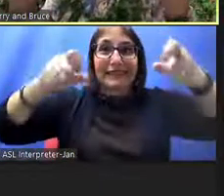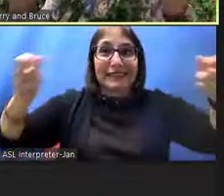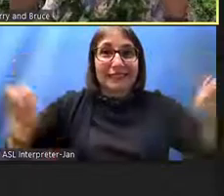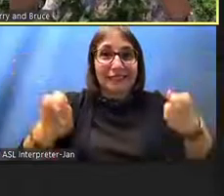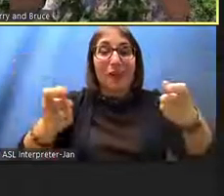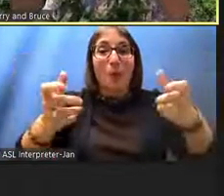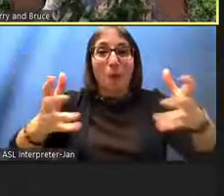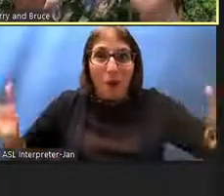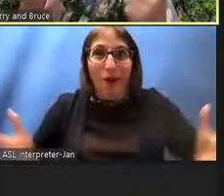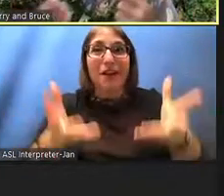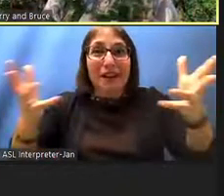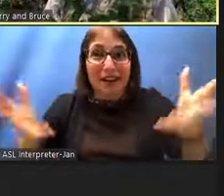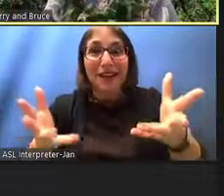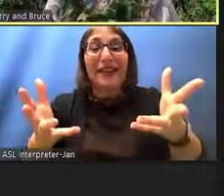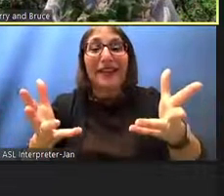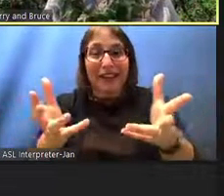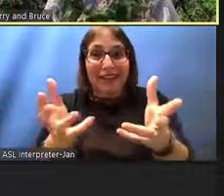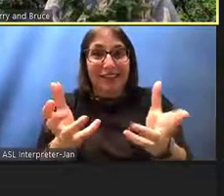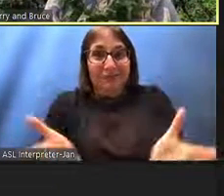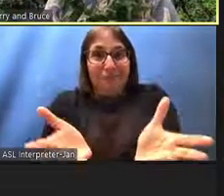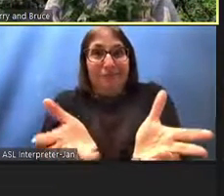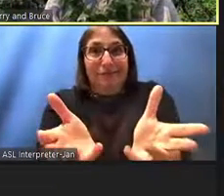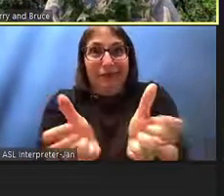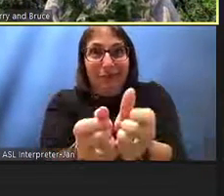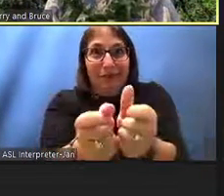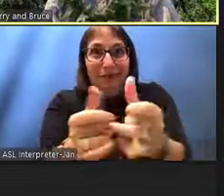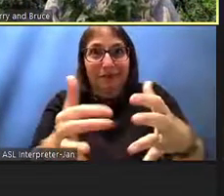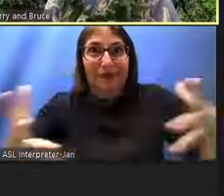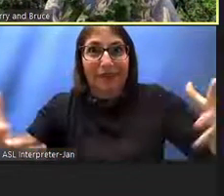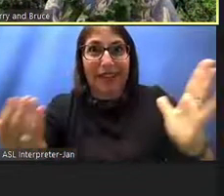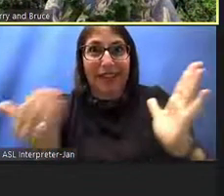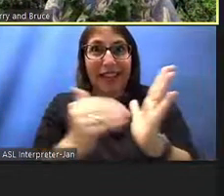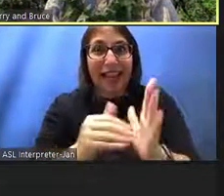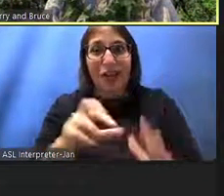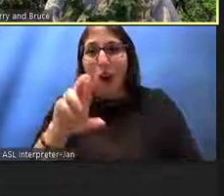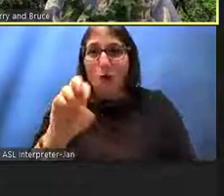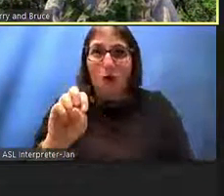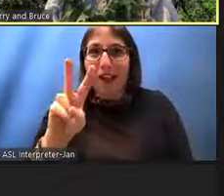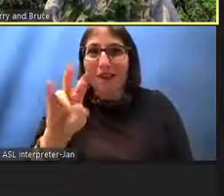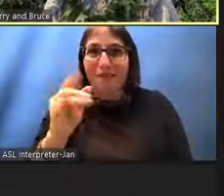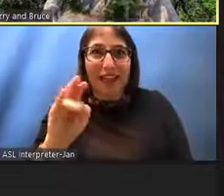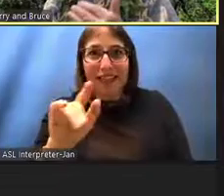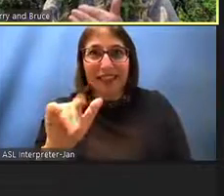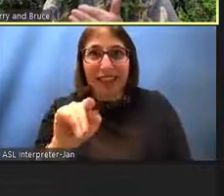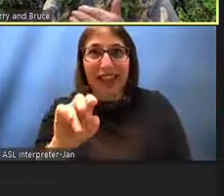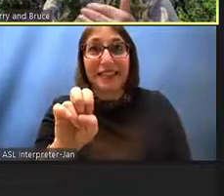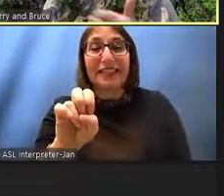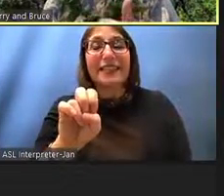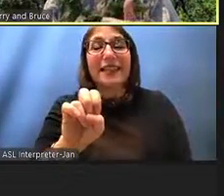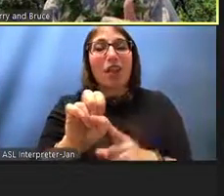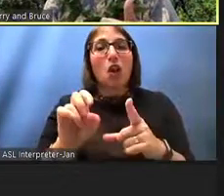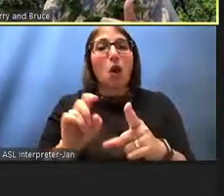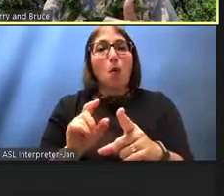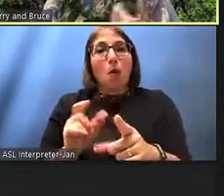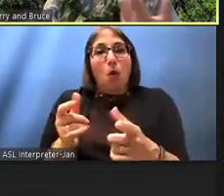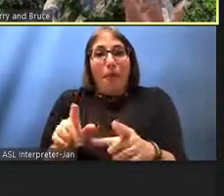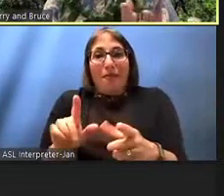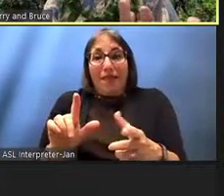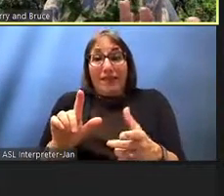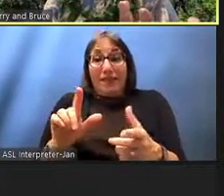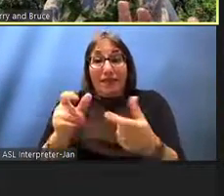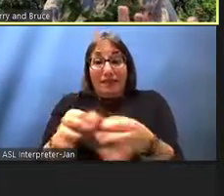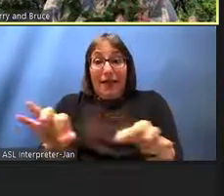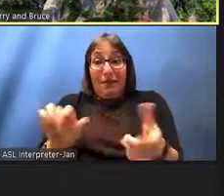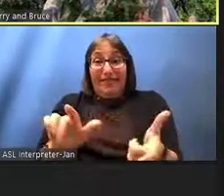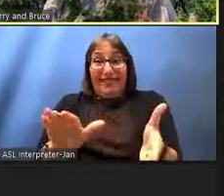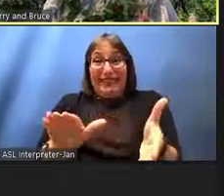or do something about the death of our language that connects us to who